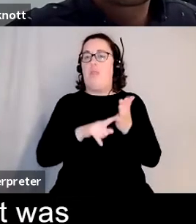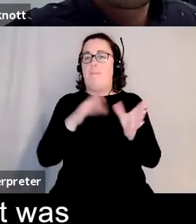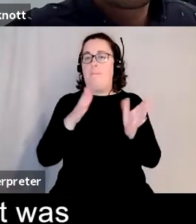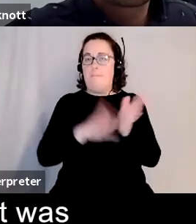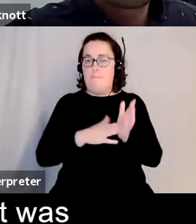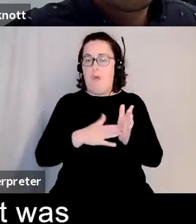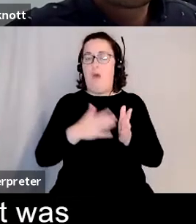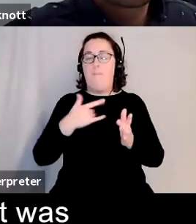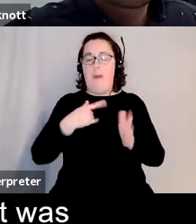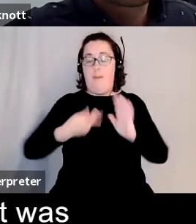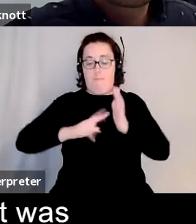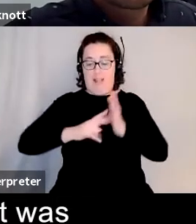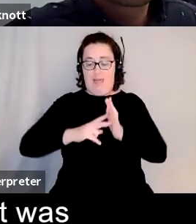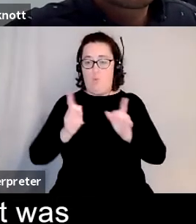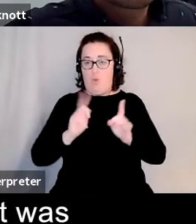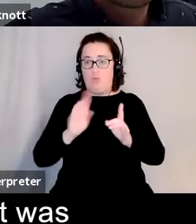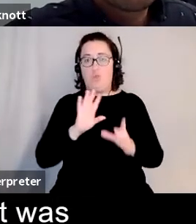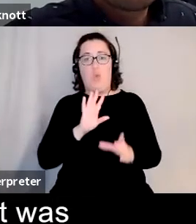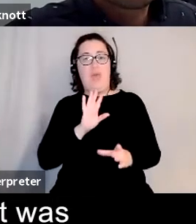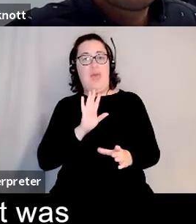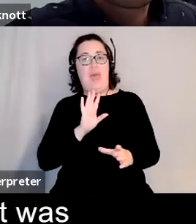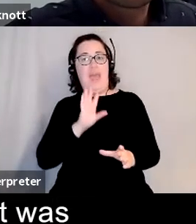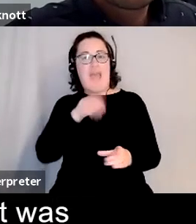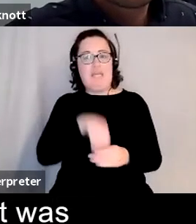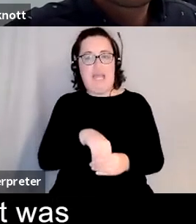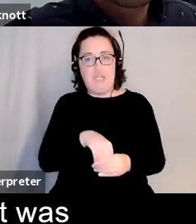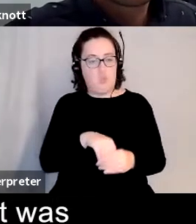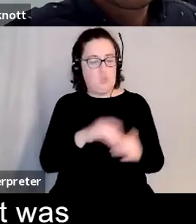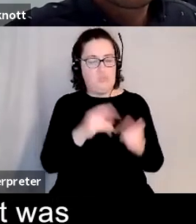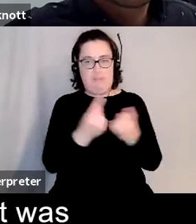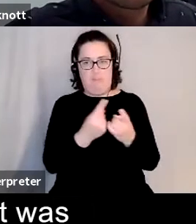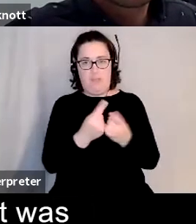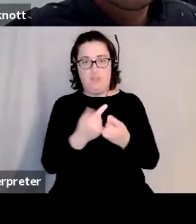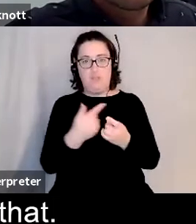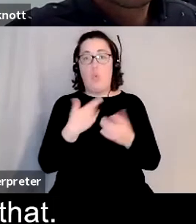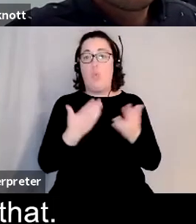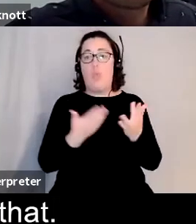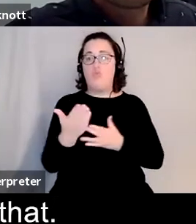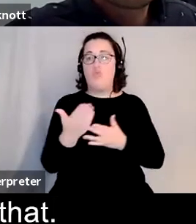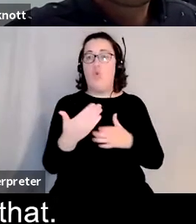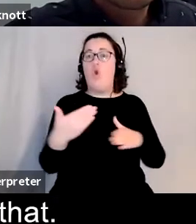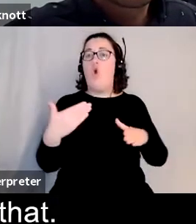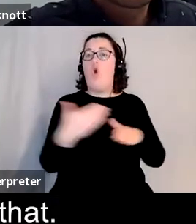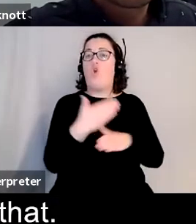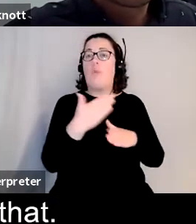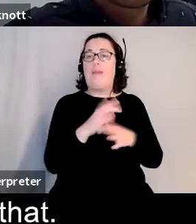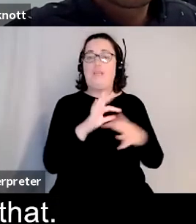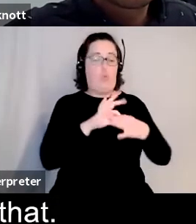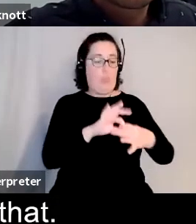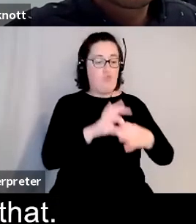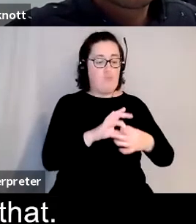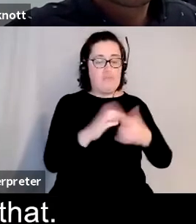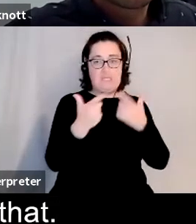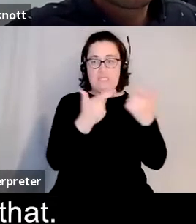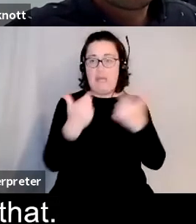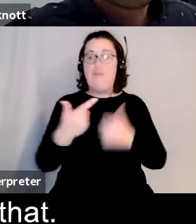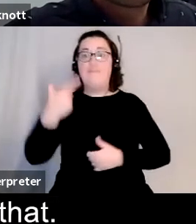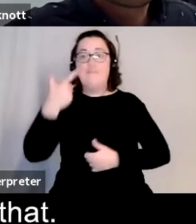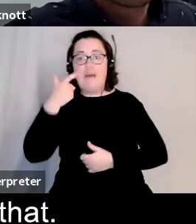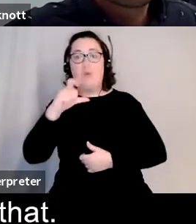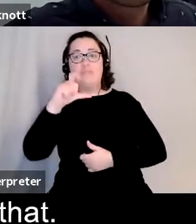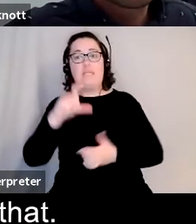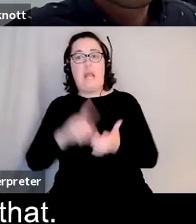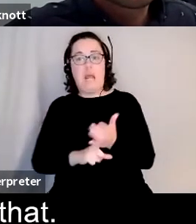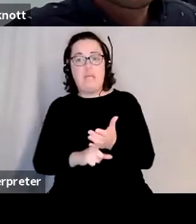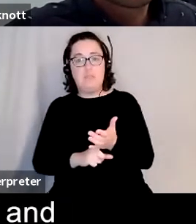something and city lit was something i discovered with my occupational therapist and sort of looked into that initially